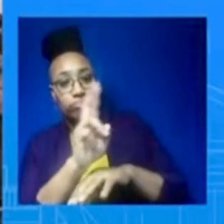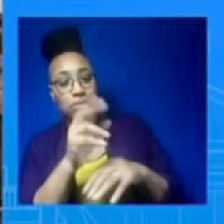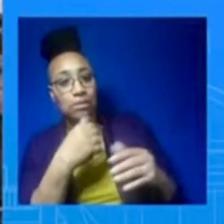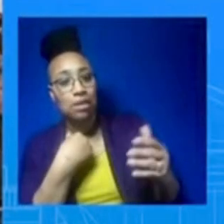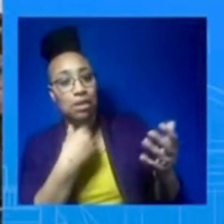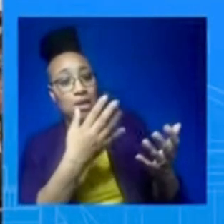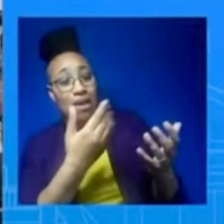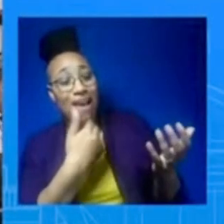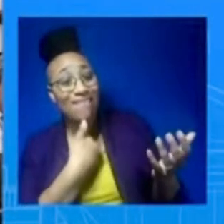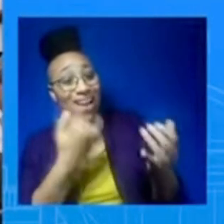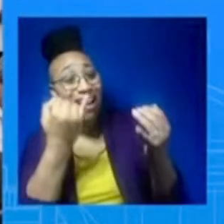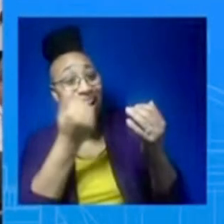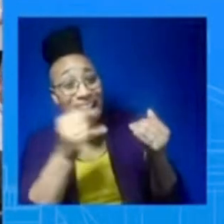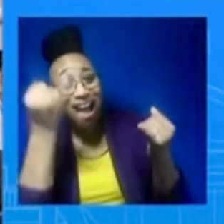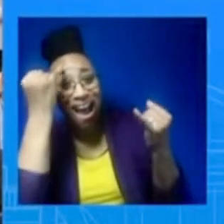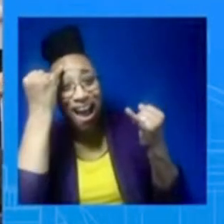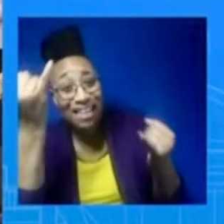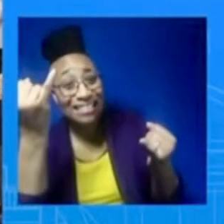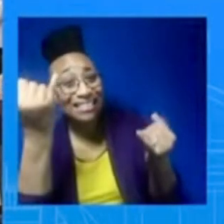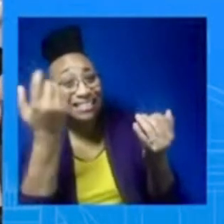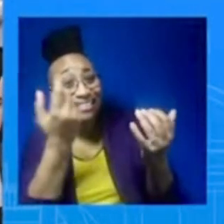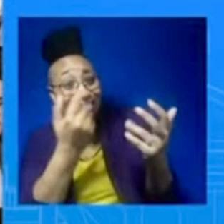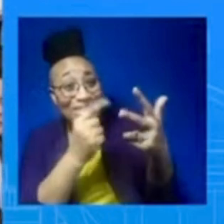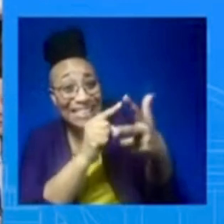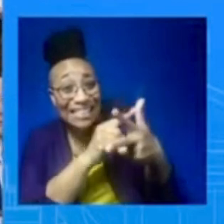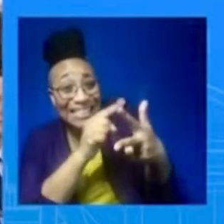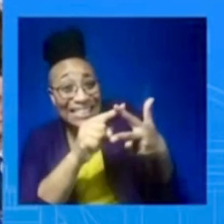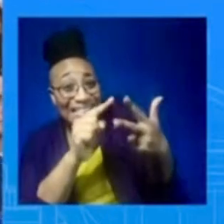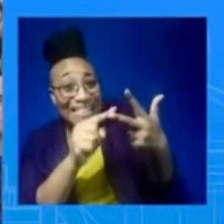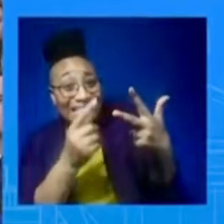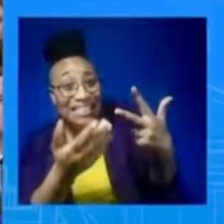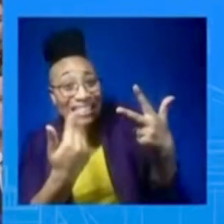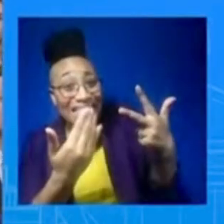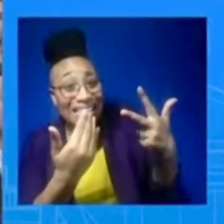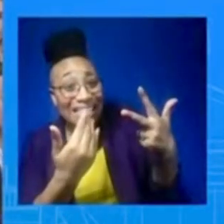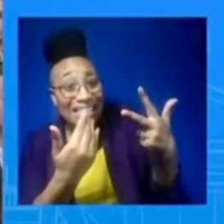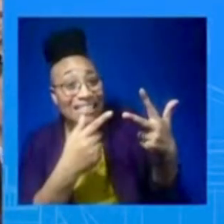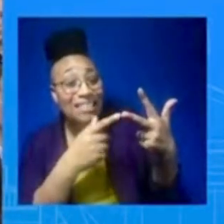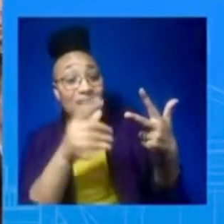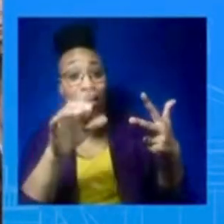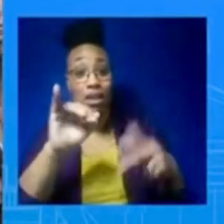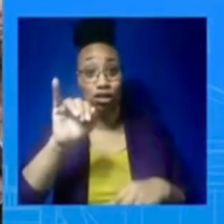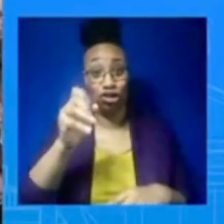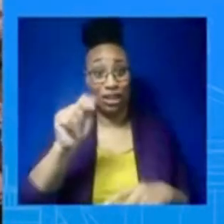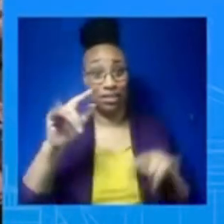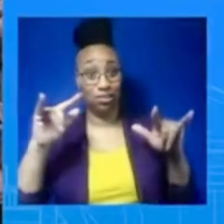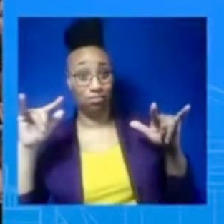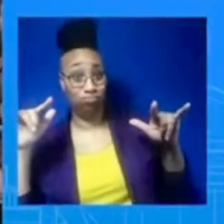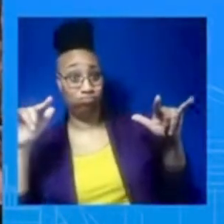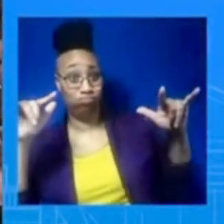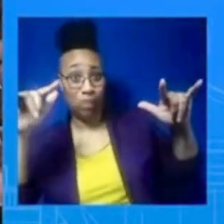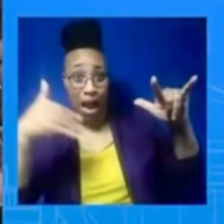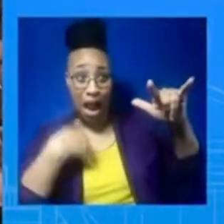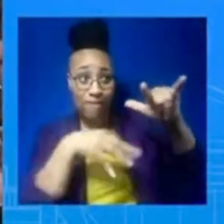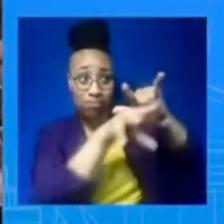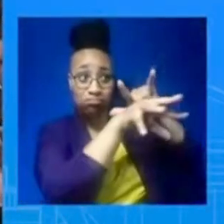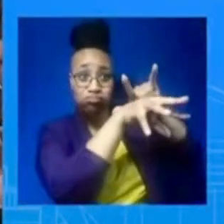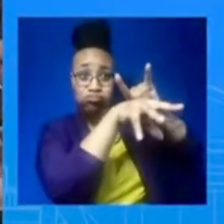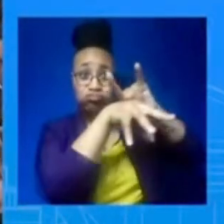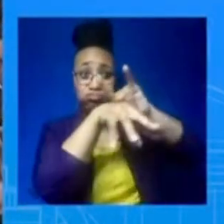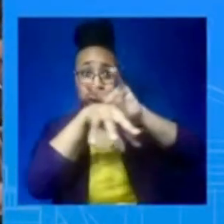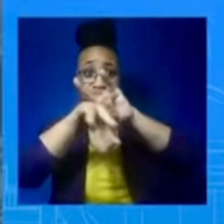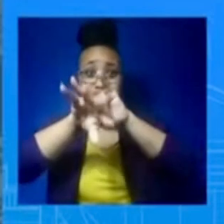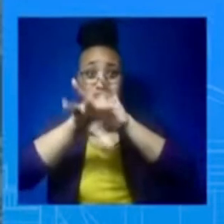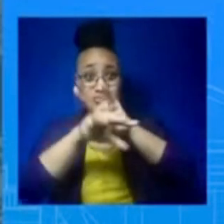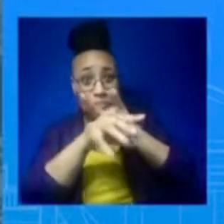jets themselves took video of their sorties. Will you release the cockpit videos from those missions? I'd have to refer you to